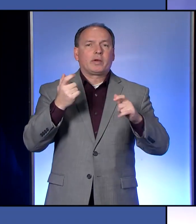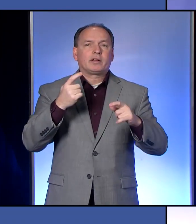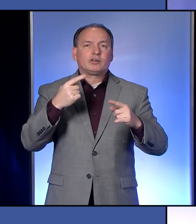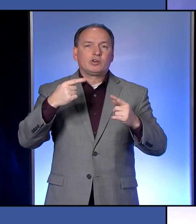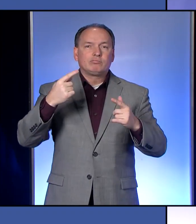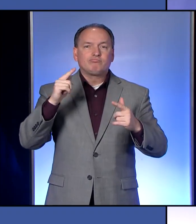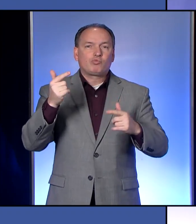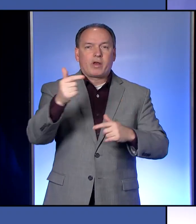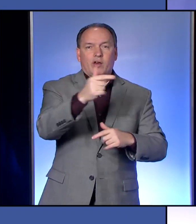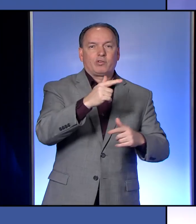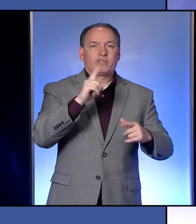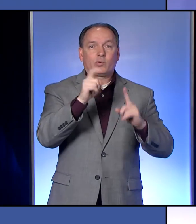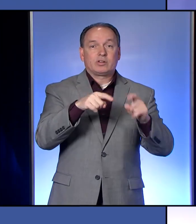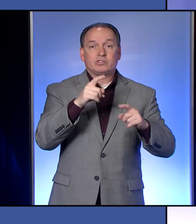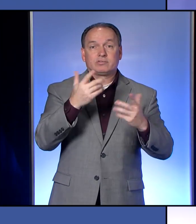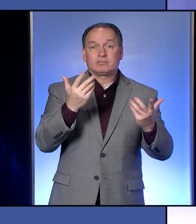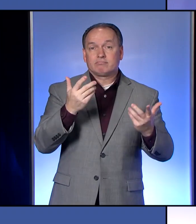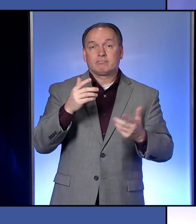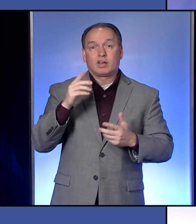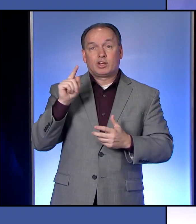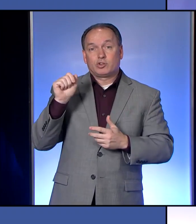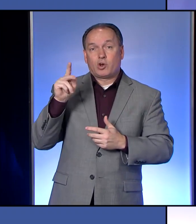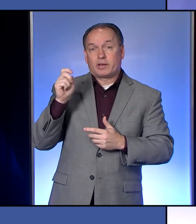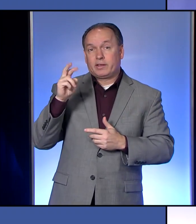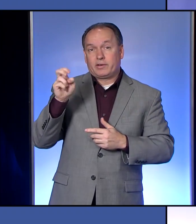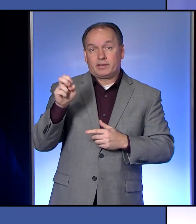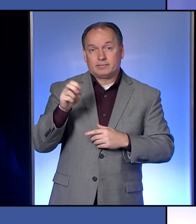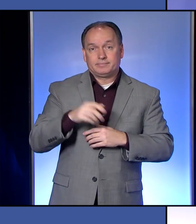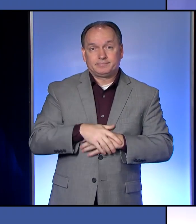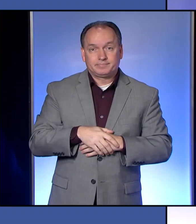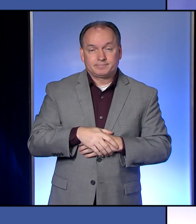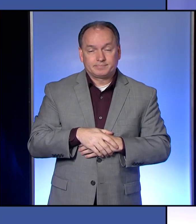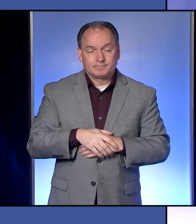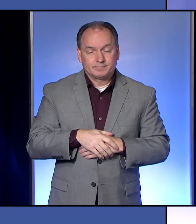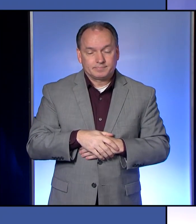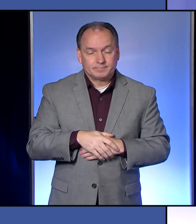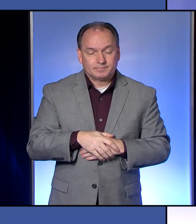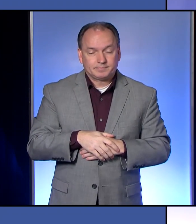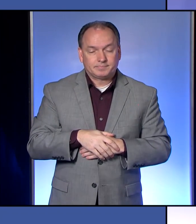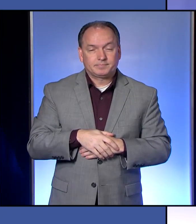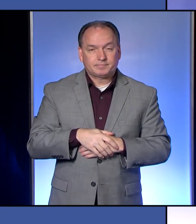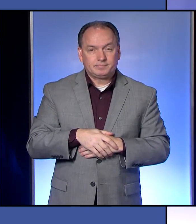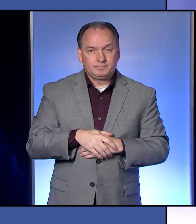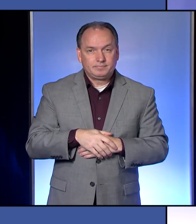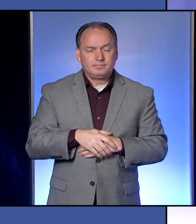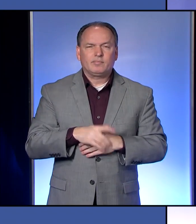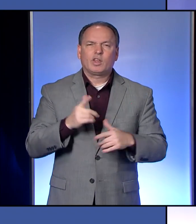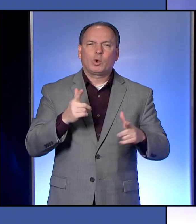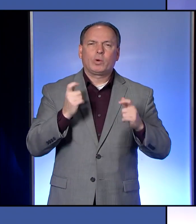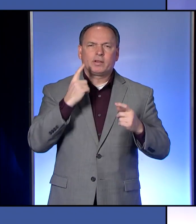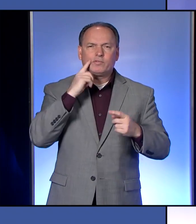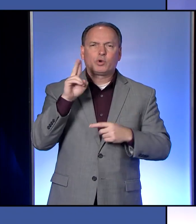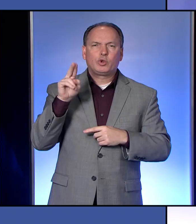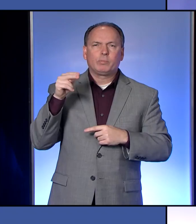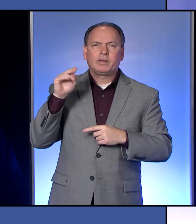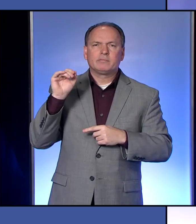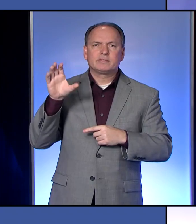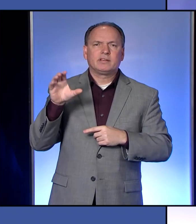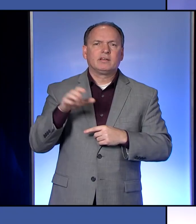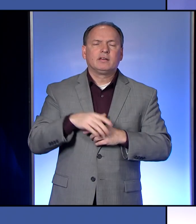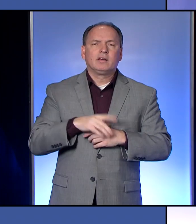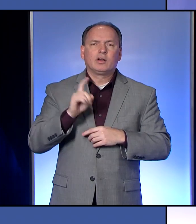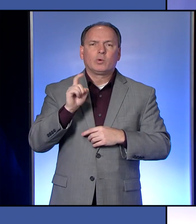round of questions. Talk Erie, do you have any final question? Just very quickly to Emily Shears from UPMC.